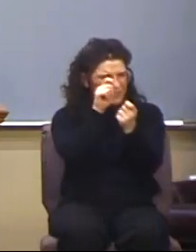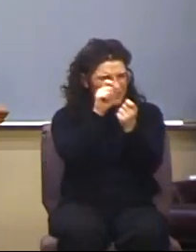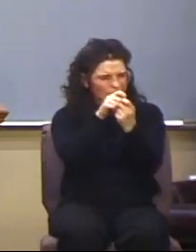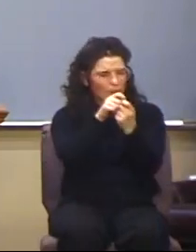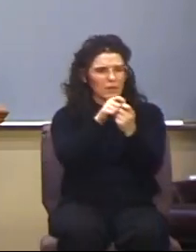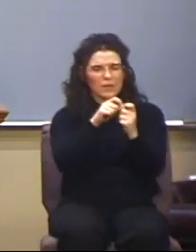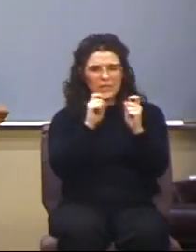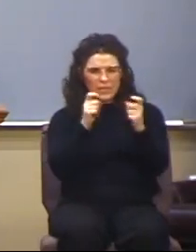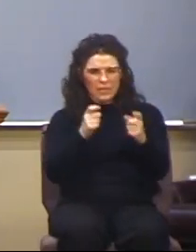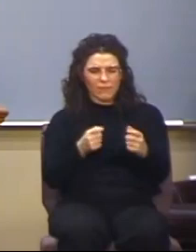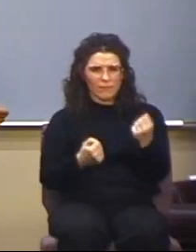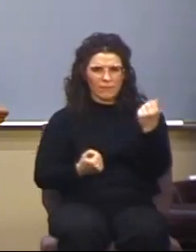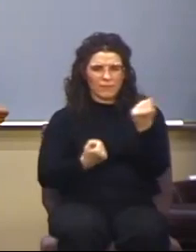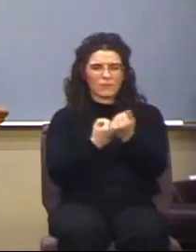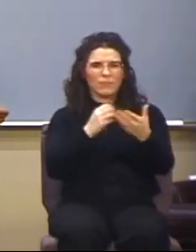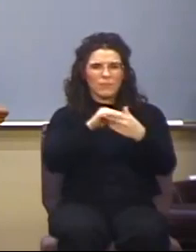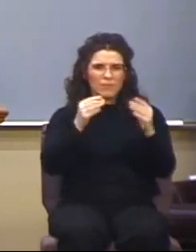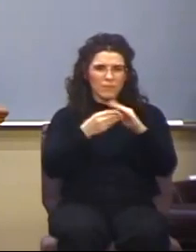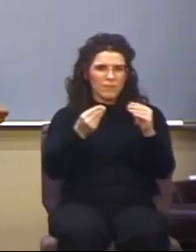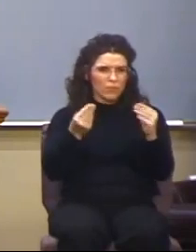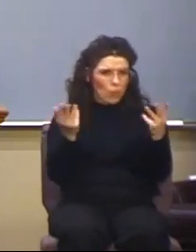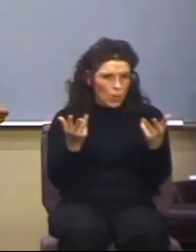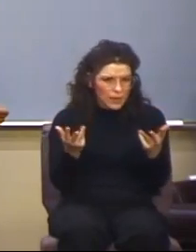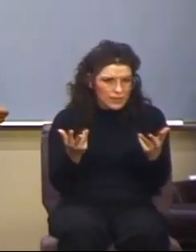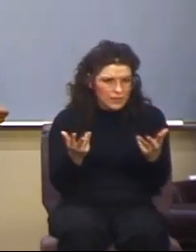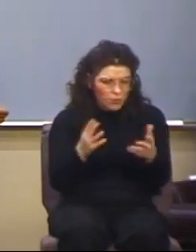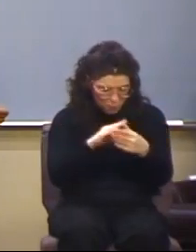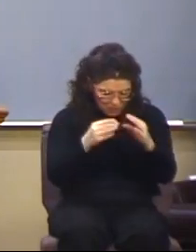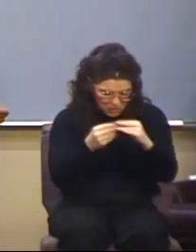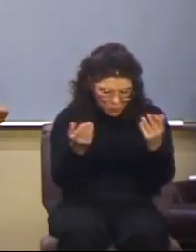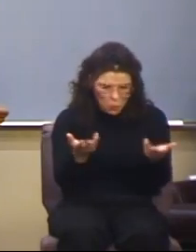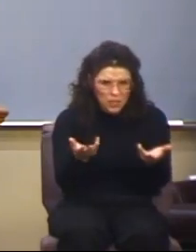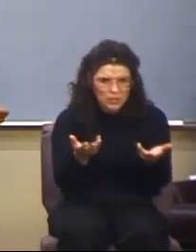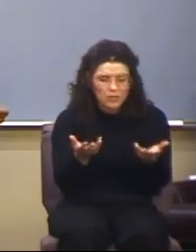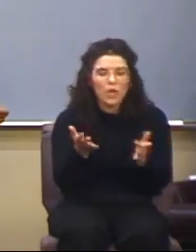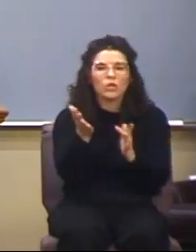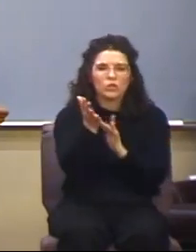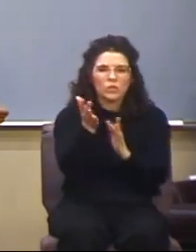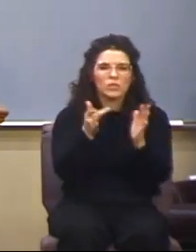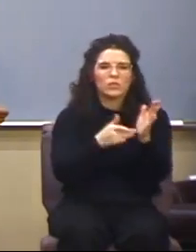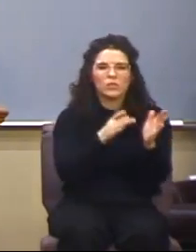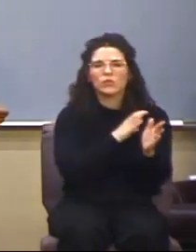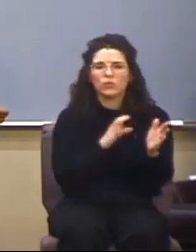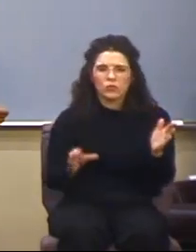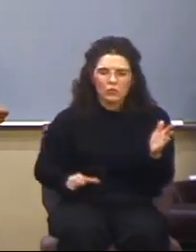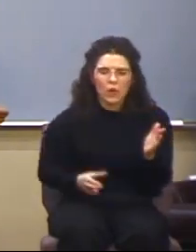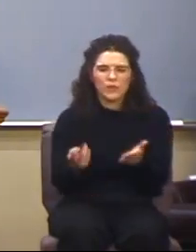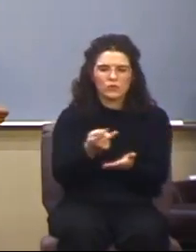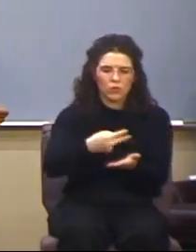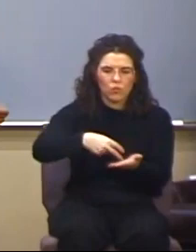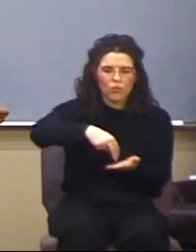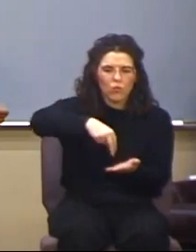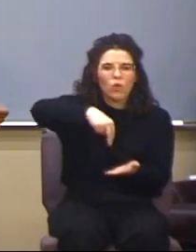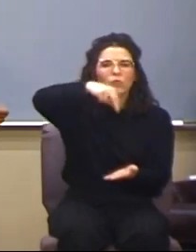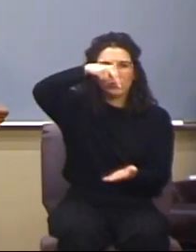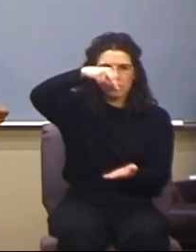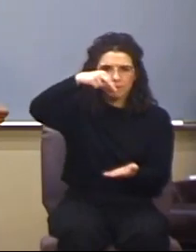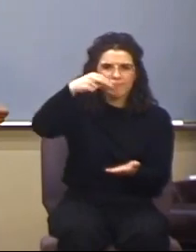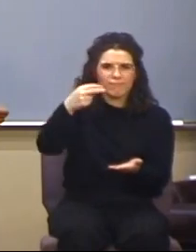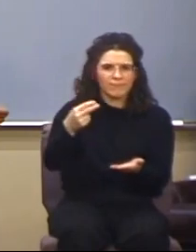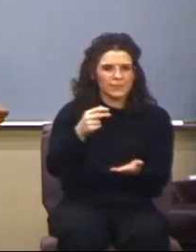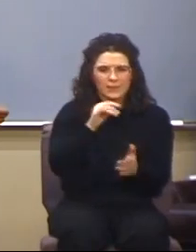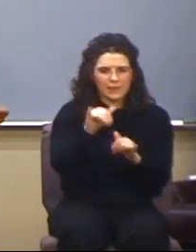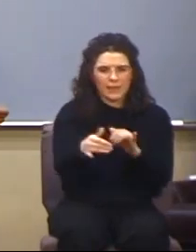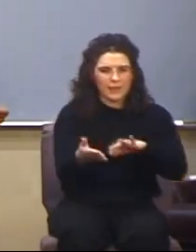message that Jesus rose from the dead. Now, go back to 1 Corinthians, chapter 12.